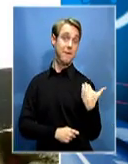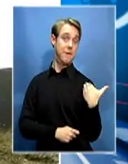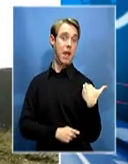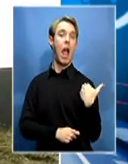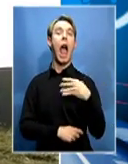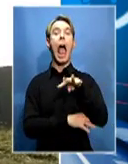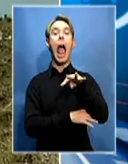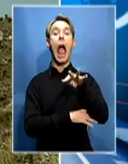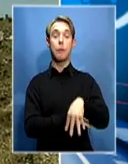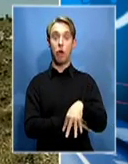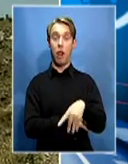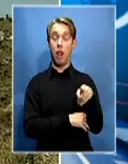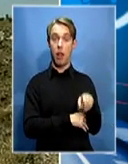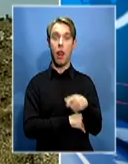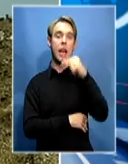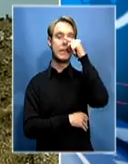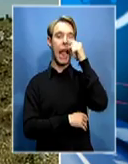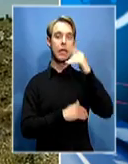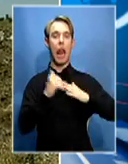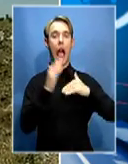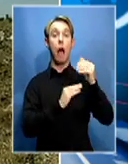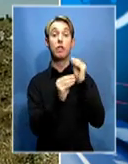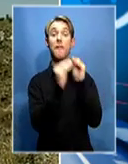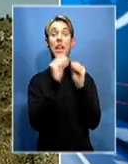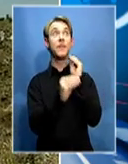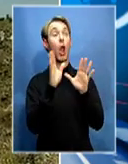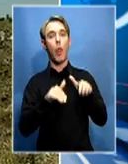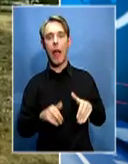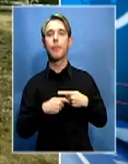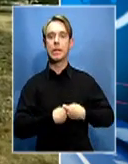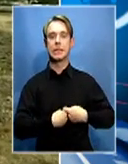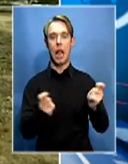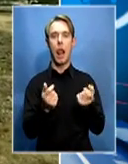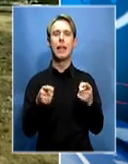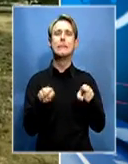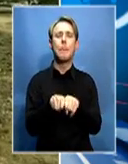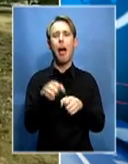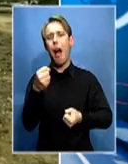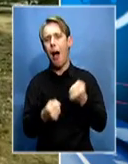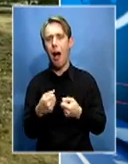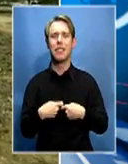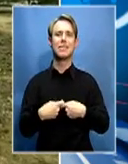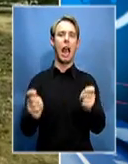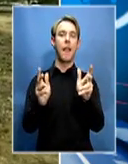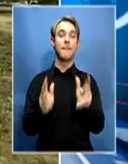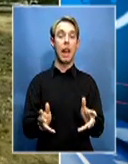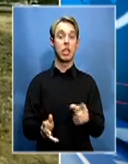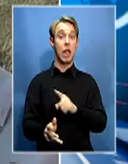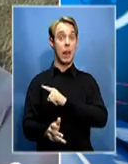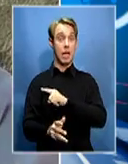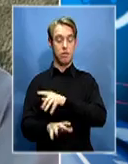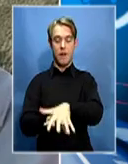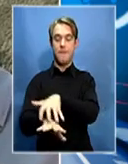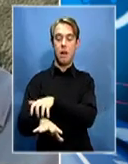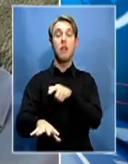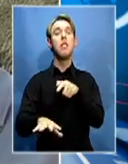April. Cars, furniture and other goods were auctioned in Polakwane earlier this year. A neighbouring farmer was the highest bidder for the farm.